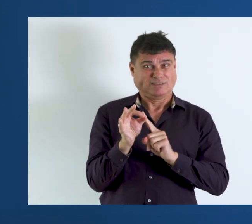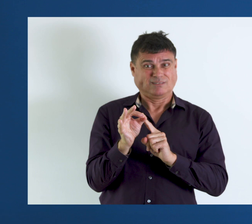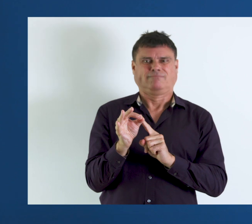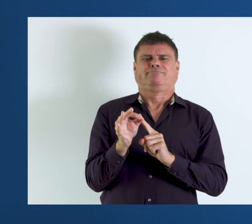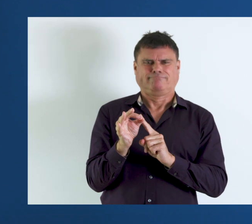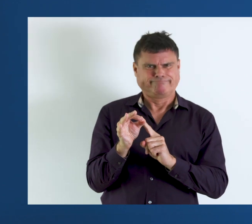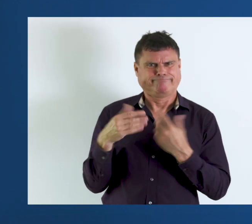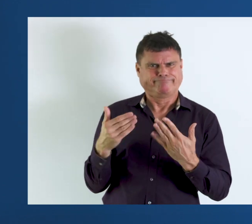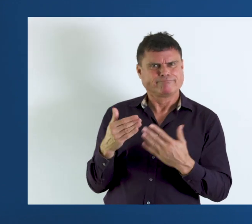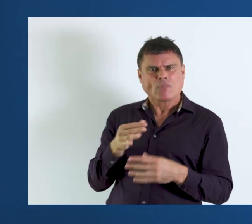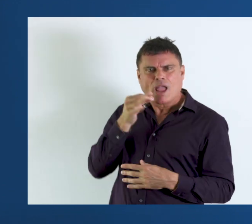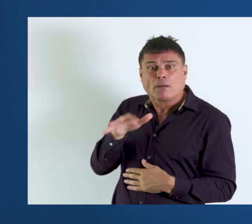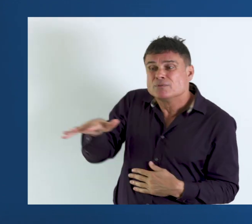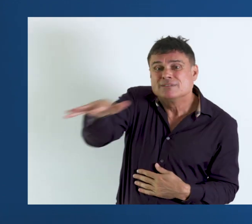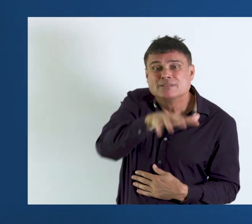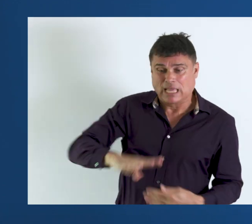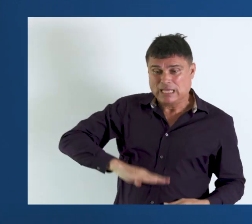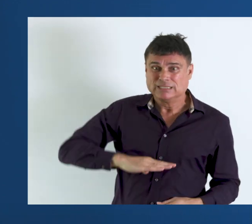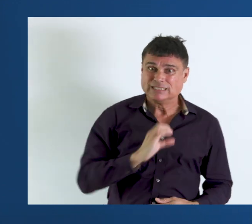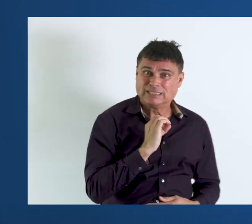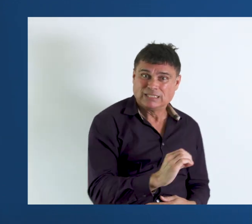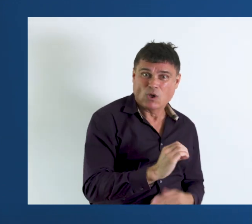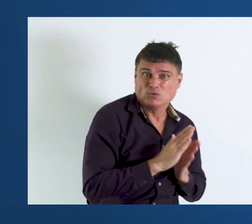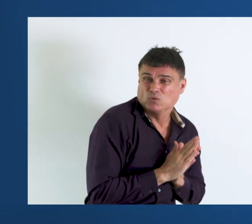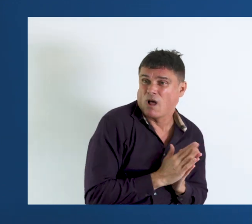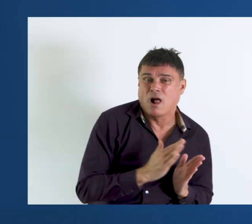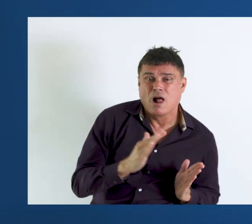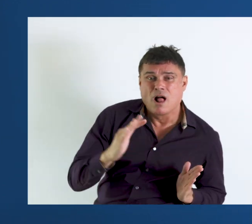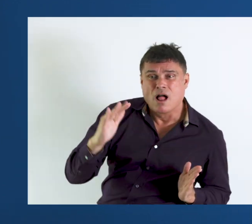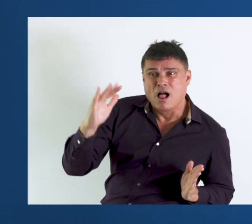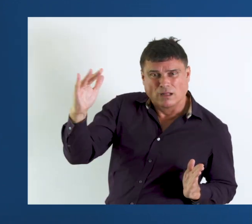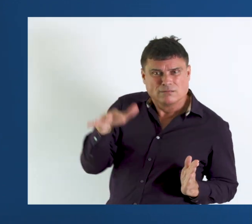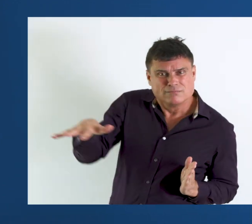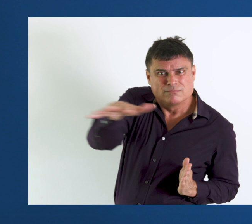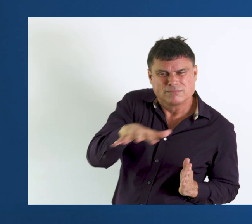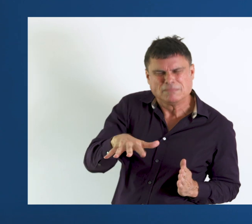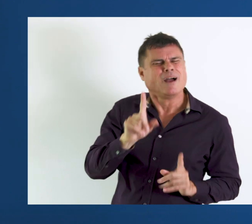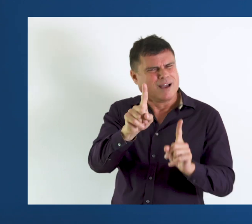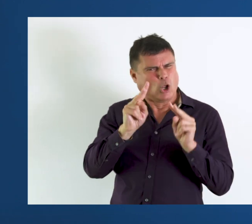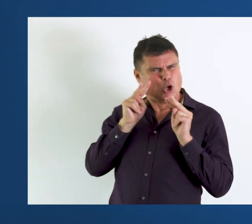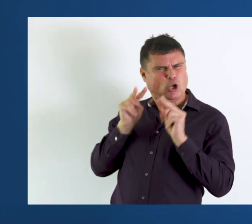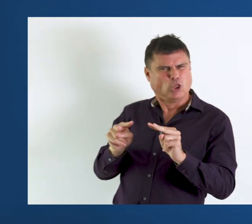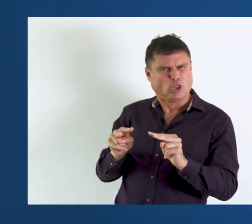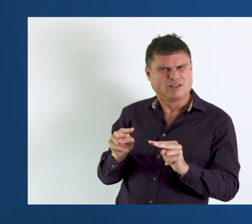be applicable to all household members age zero and above. But as you can see, how can you think